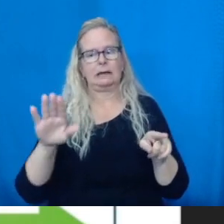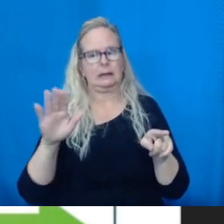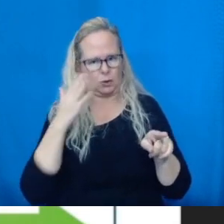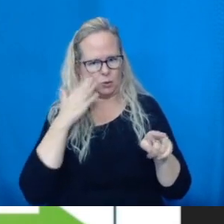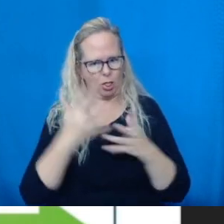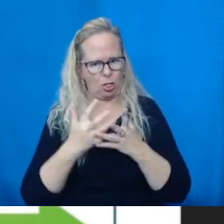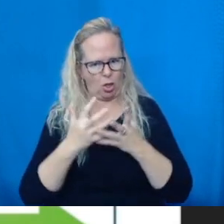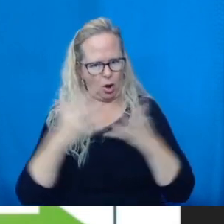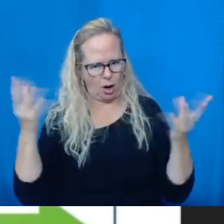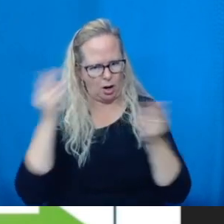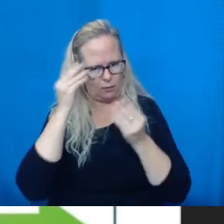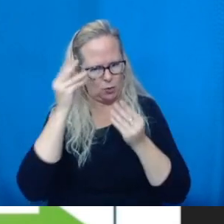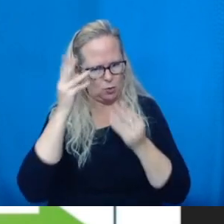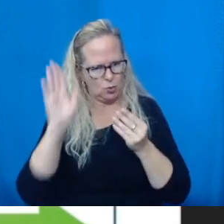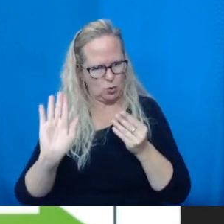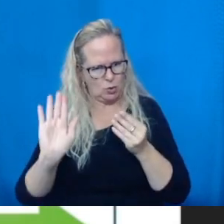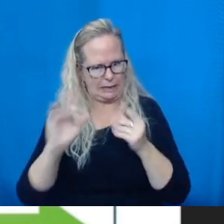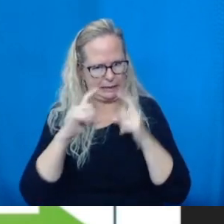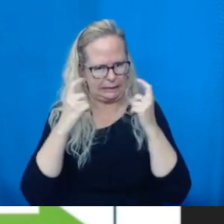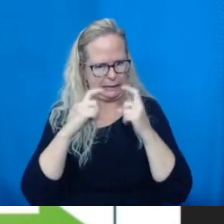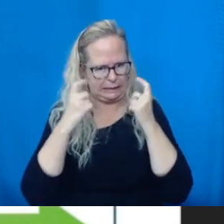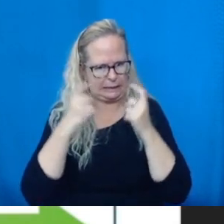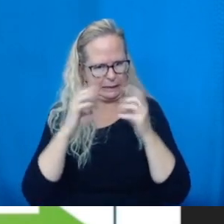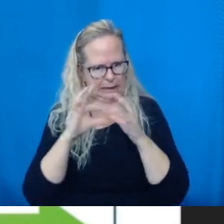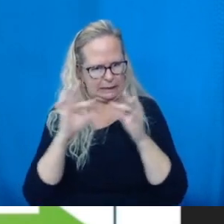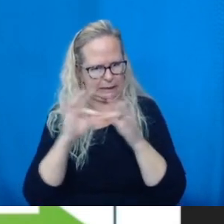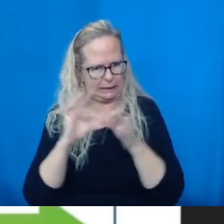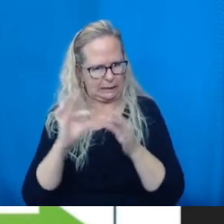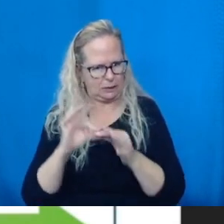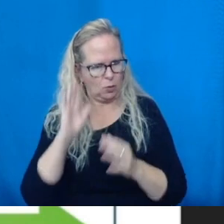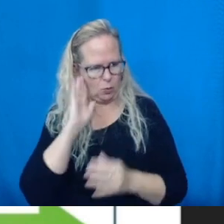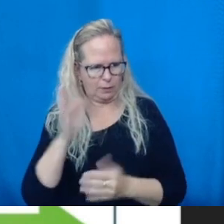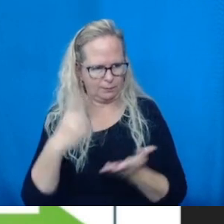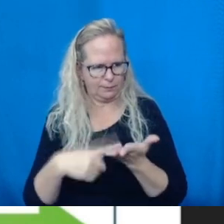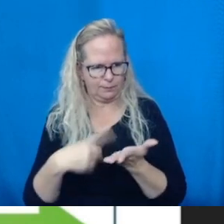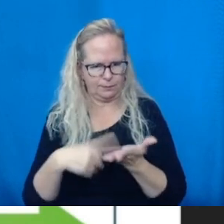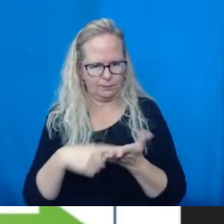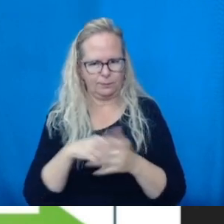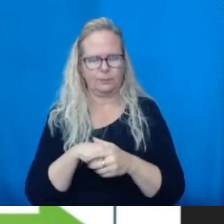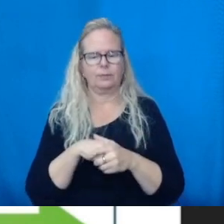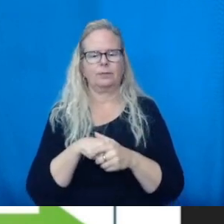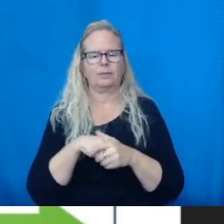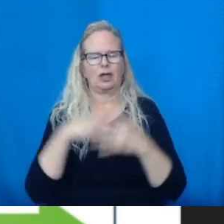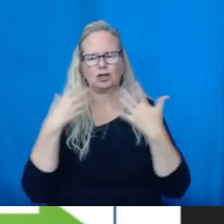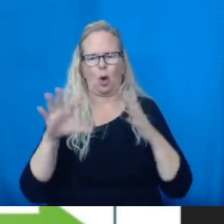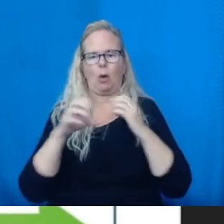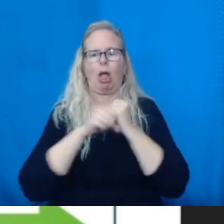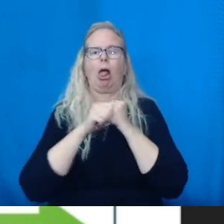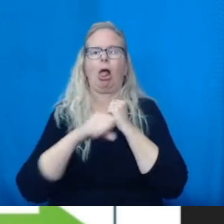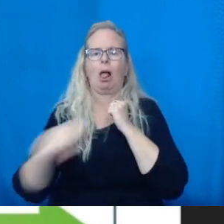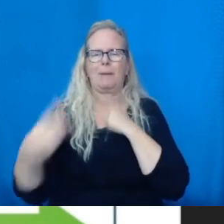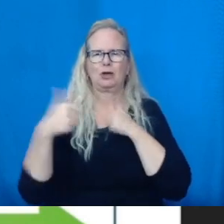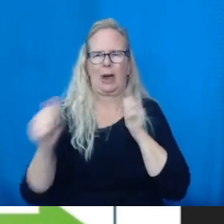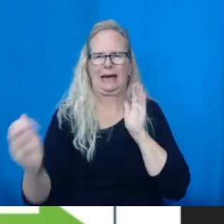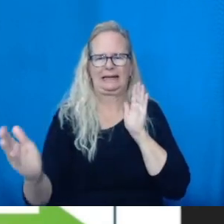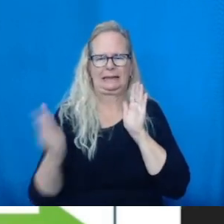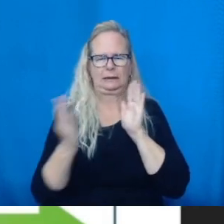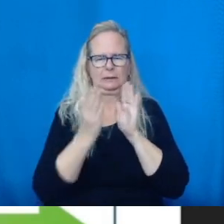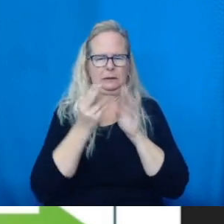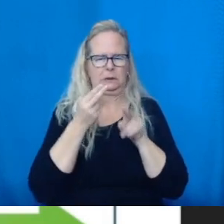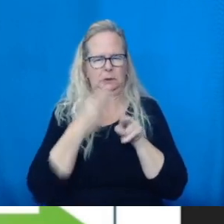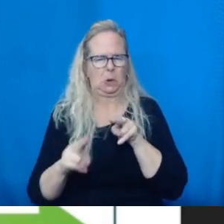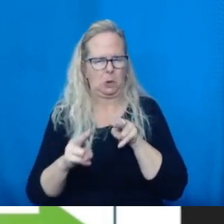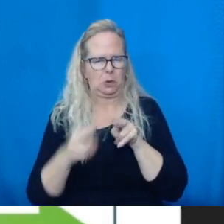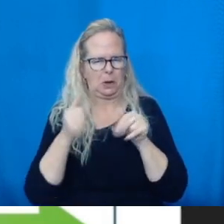sides of it. And certainly, at the end, Simon and Kevin, if I say anything incorrect, you know, I'm really not an expert before the